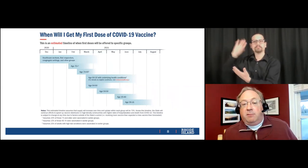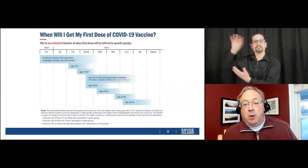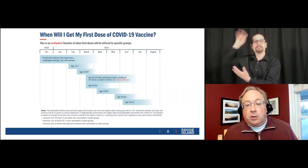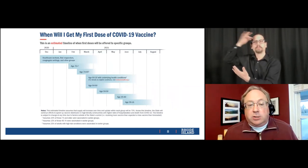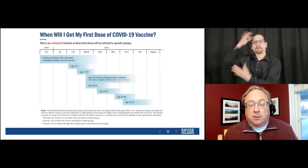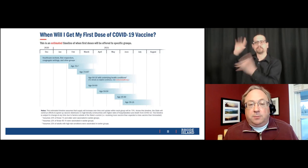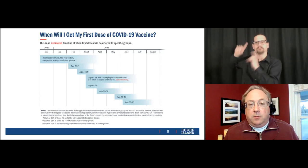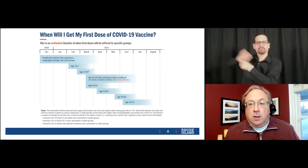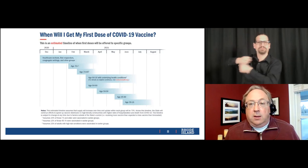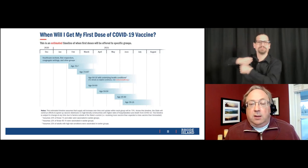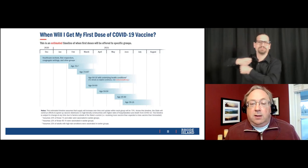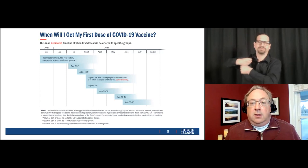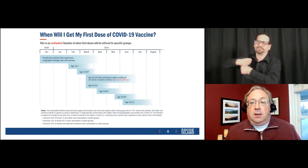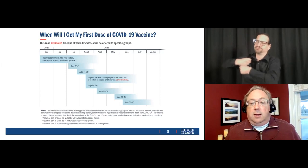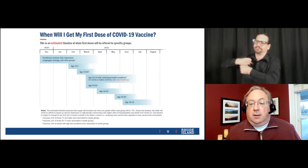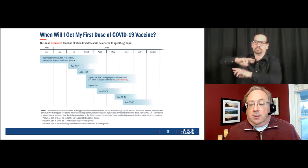Island by the end of March.